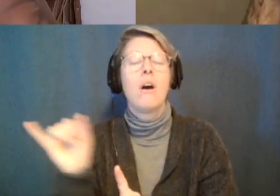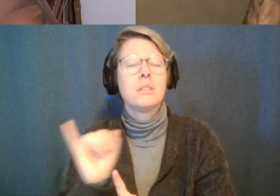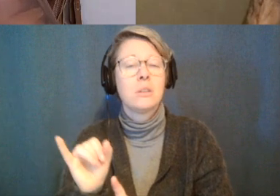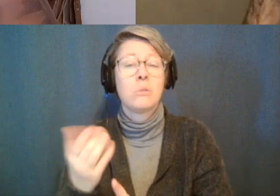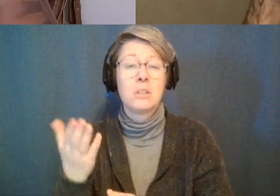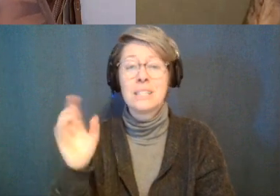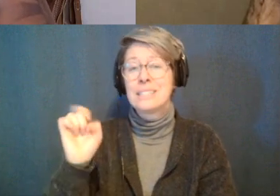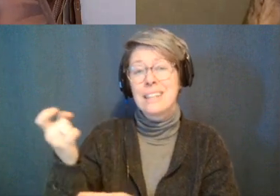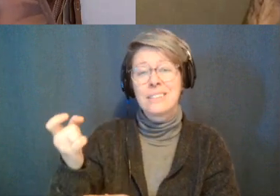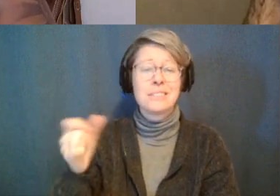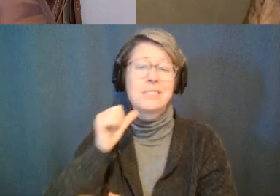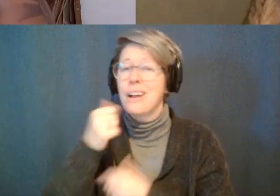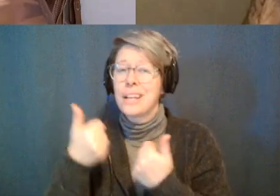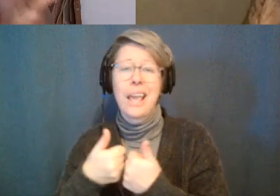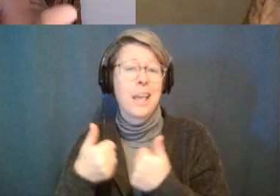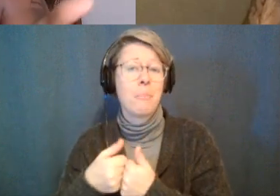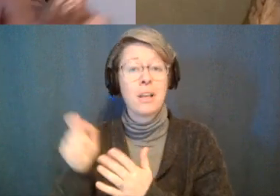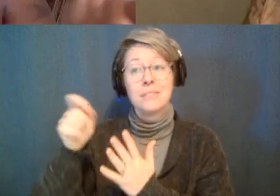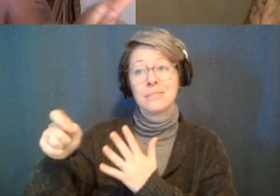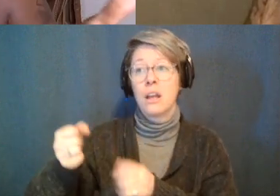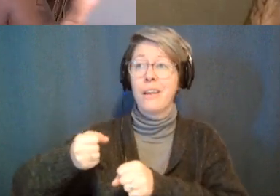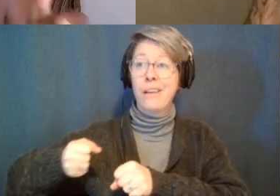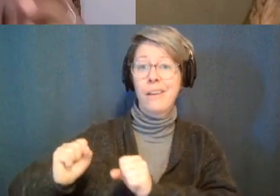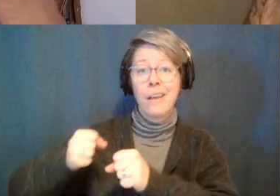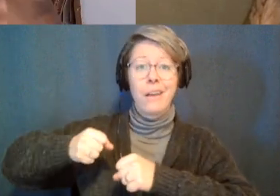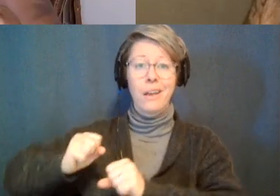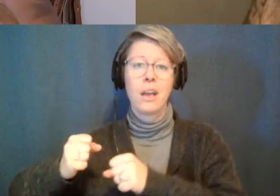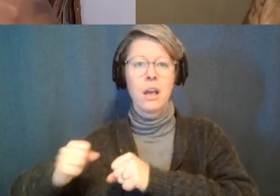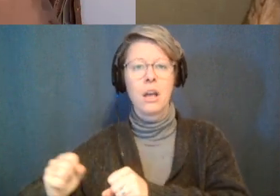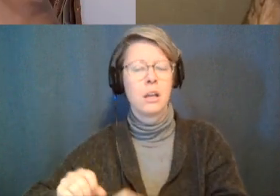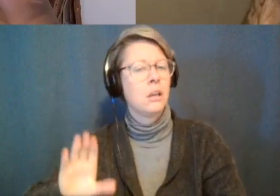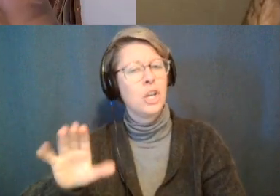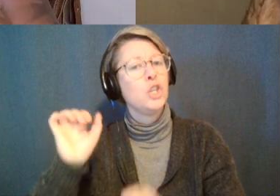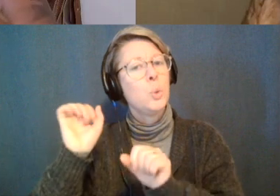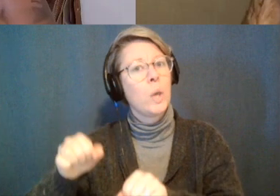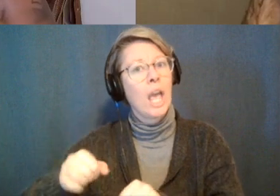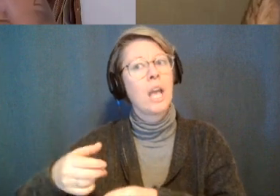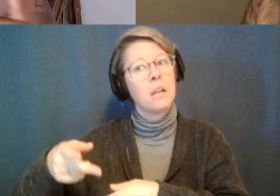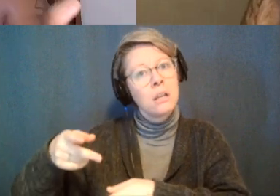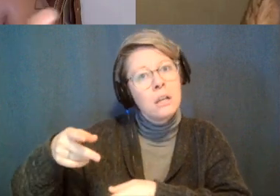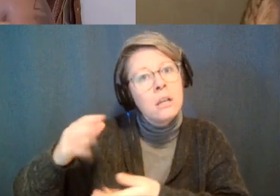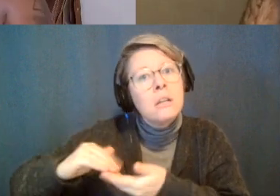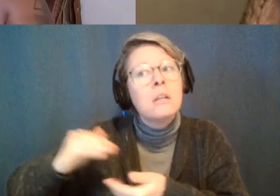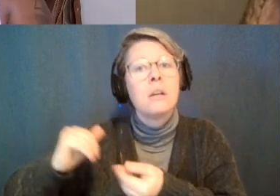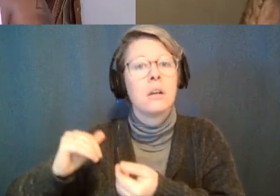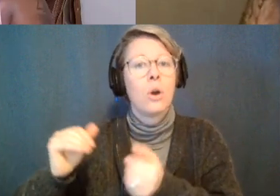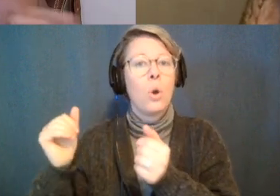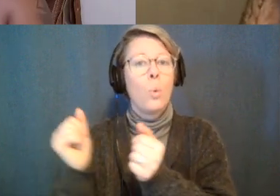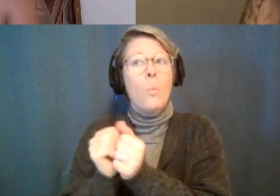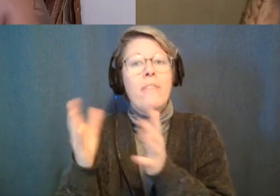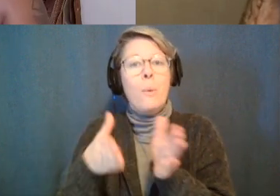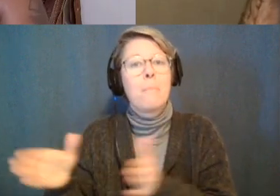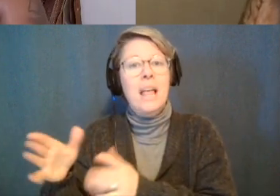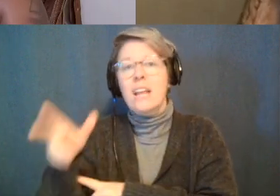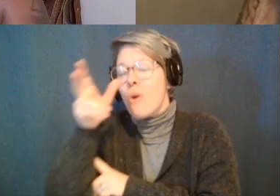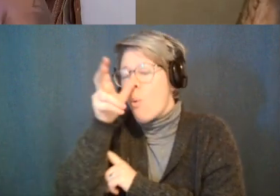like game like ticking the boxes like it's okay to have sex to not orgasm to not come and to go stop go drink some water go take